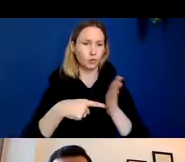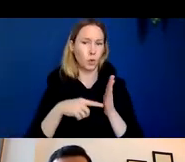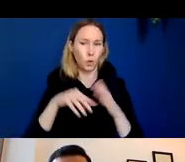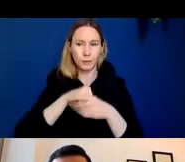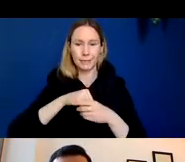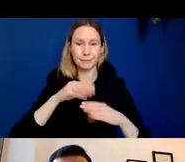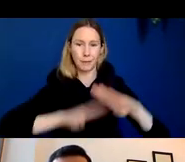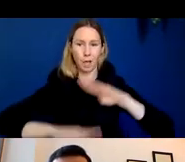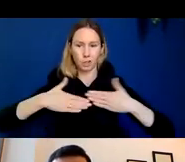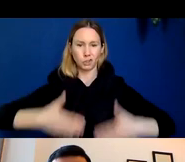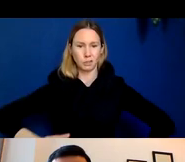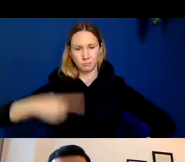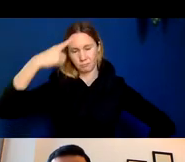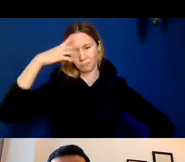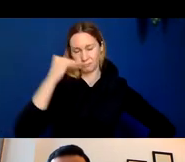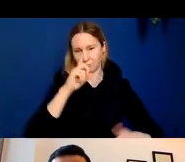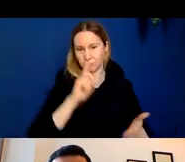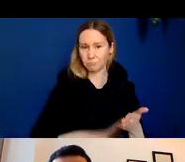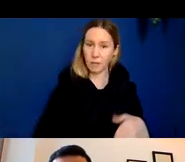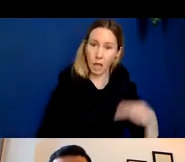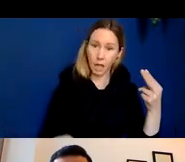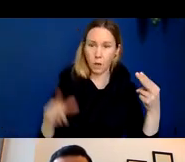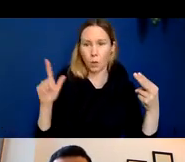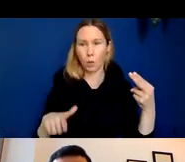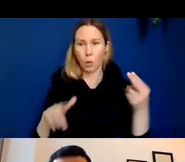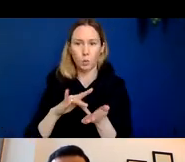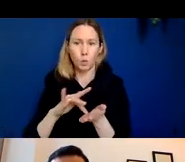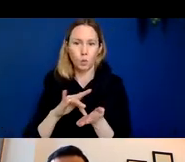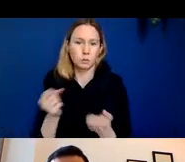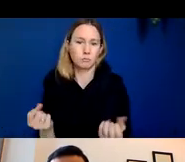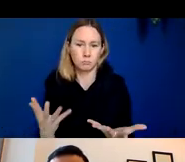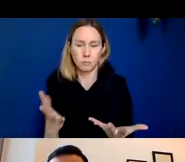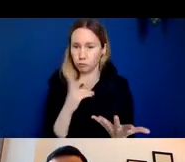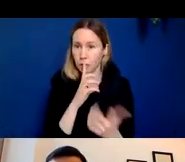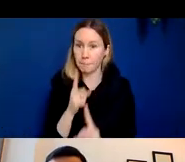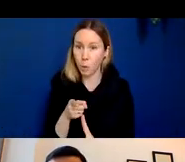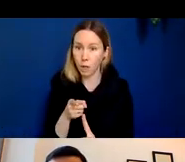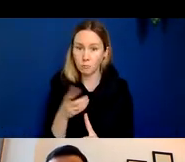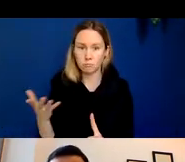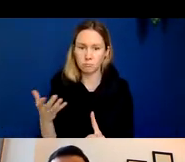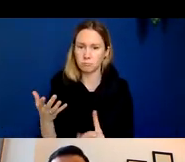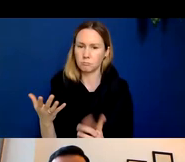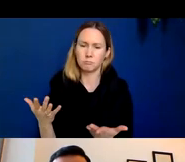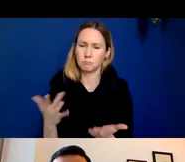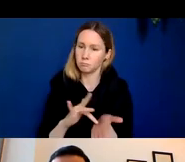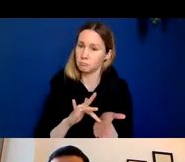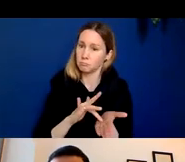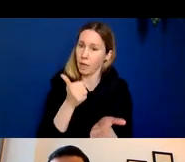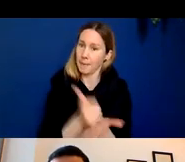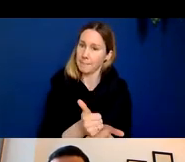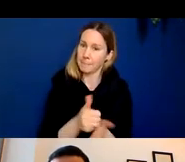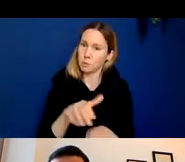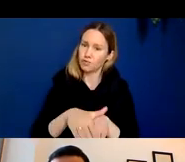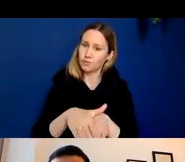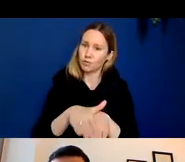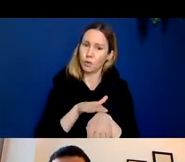and they investigated high and low doses and the primary endpoint that they were looking at was a clinical endpoint does the drug help to slow this